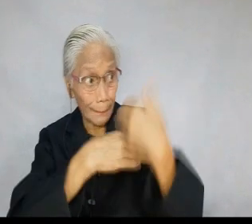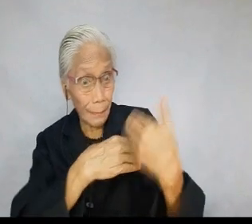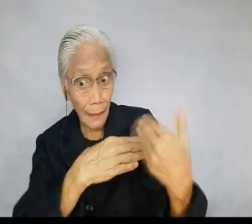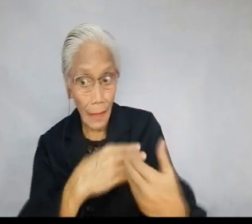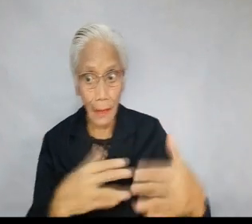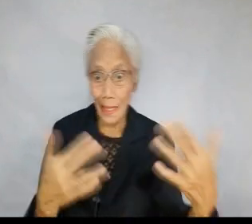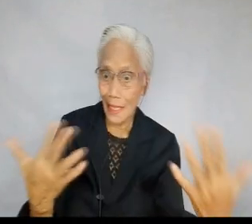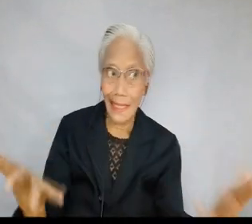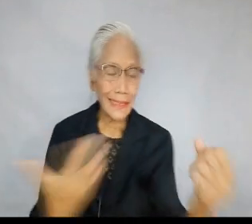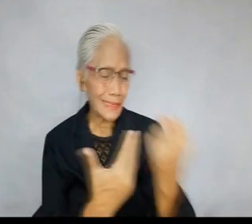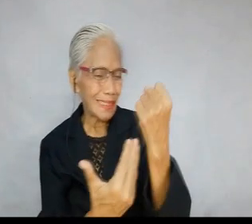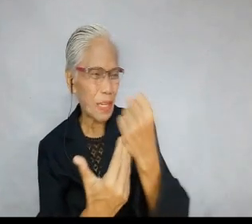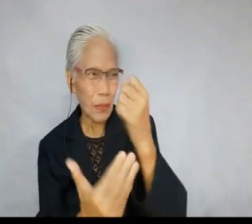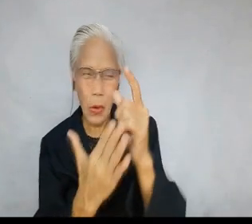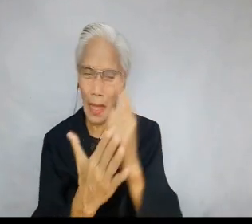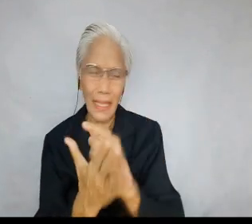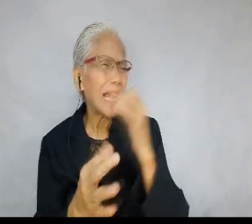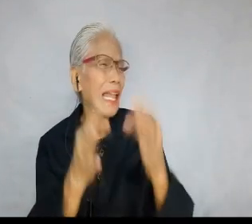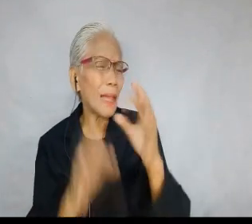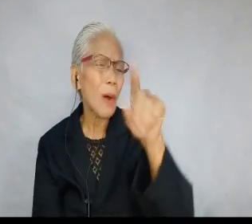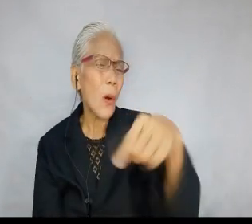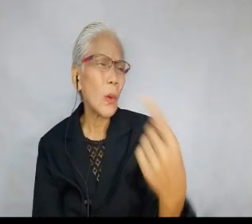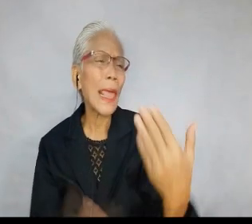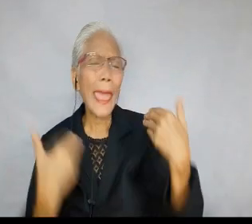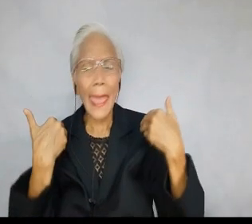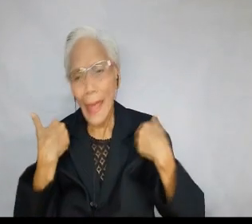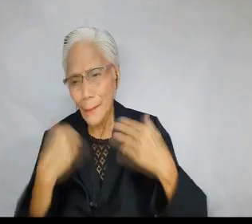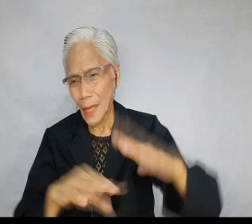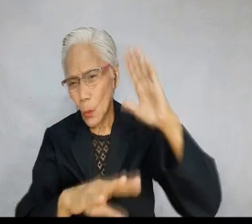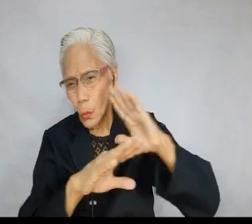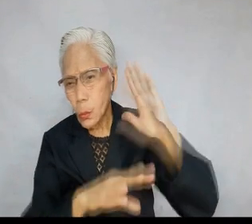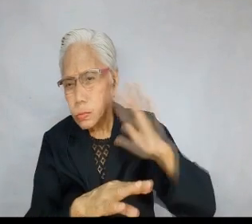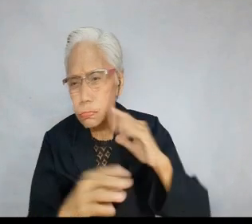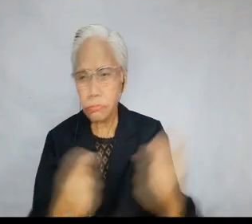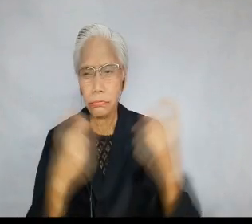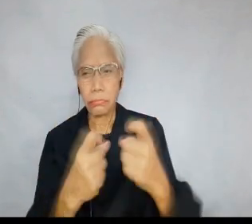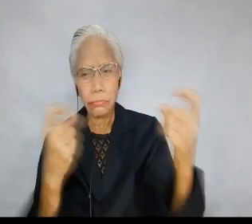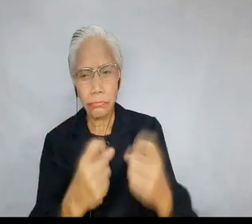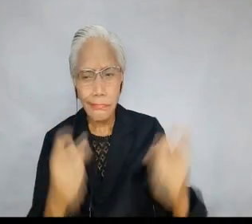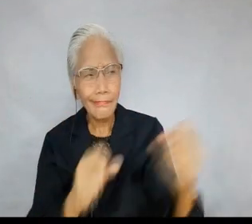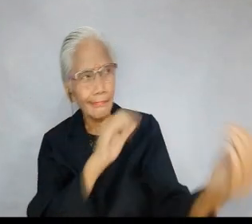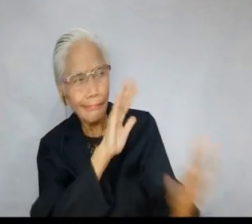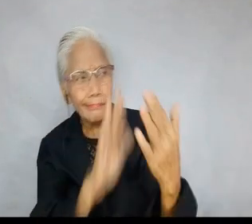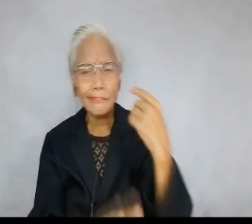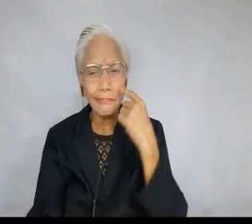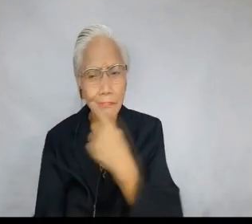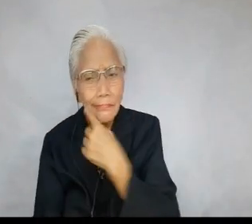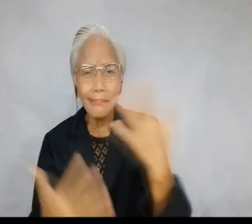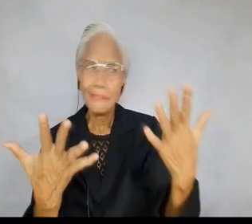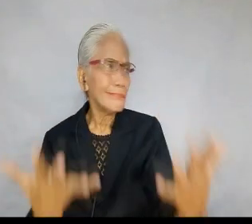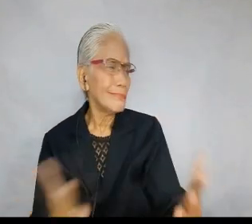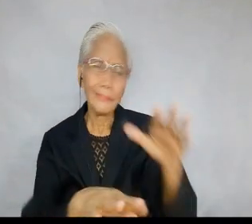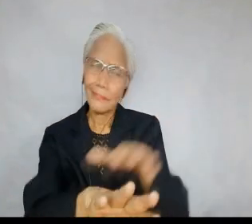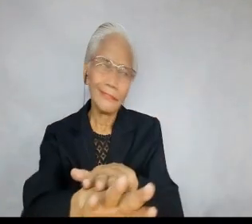poor man who stole a loaf of bread. And here is the simple lesson. If we only kept our own sins ever before our eyes, we